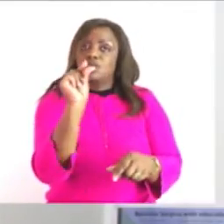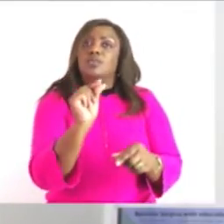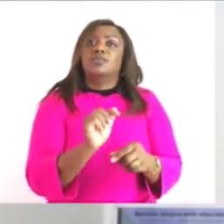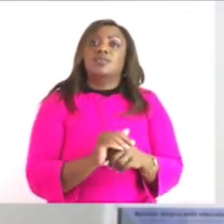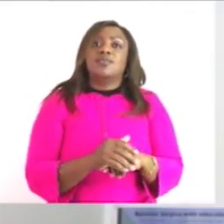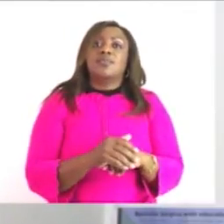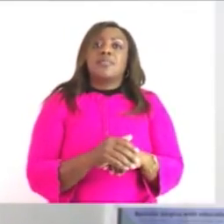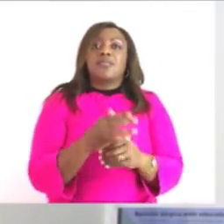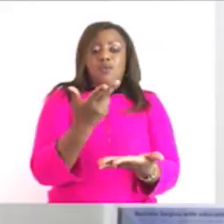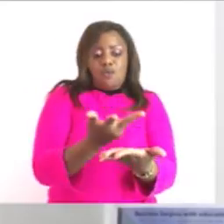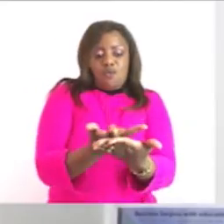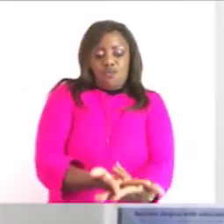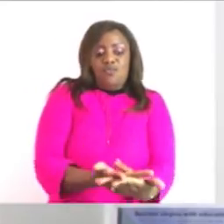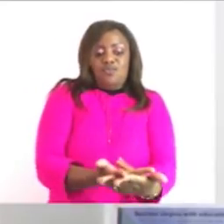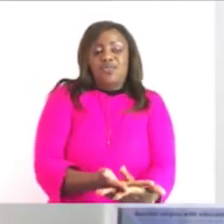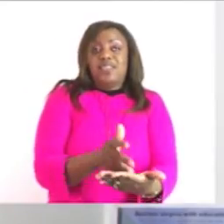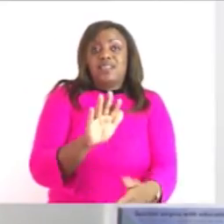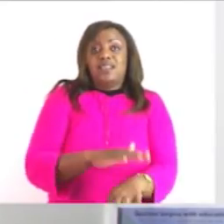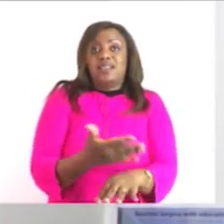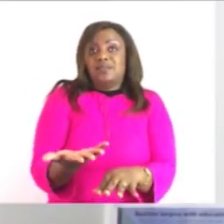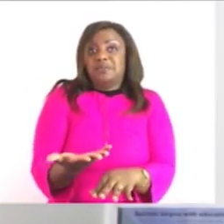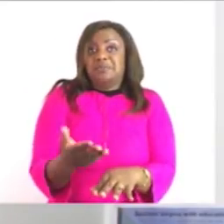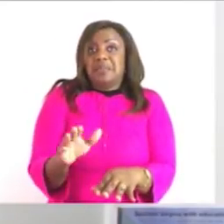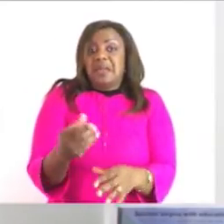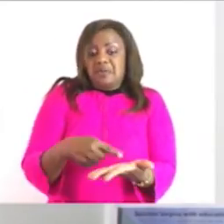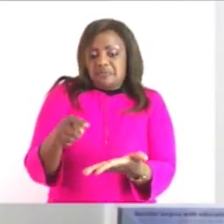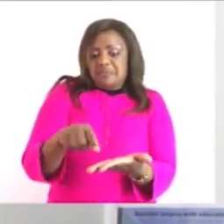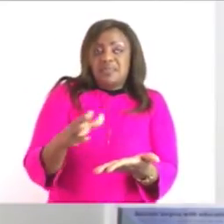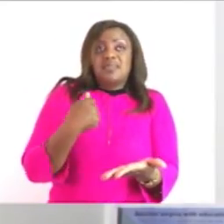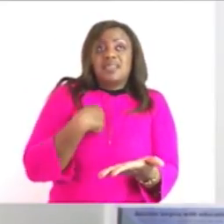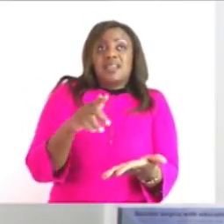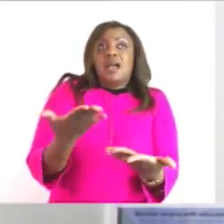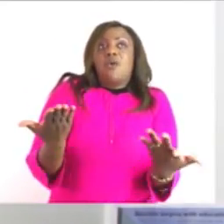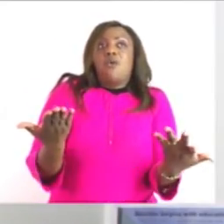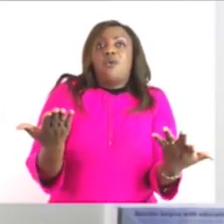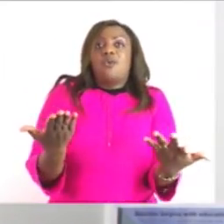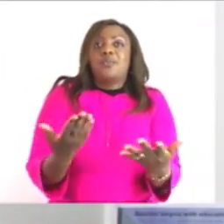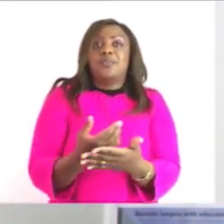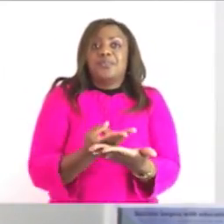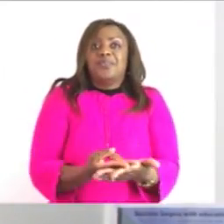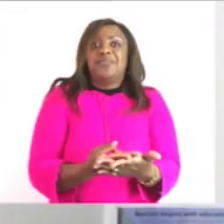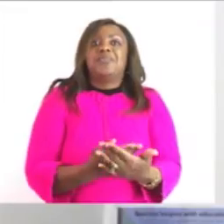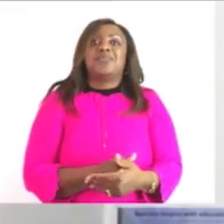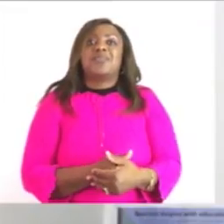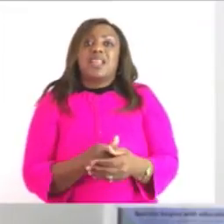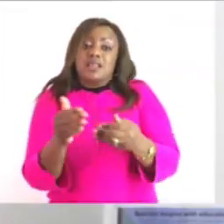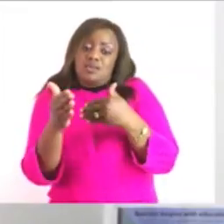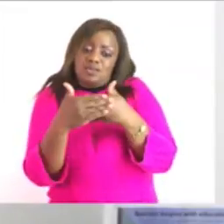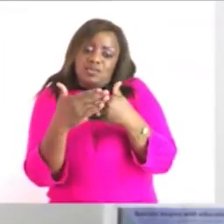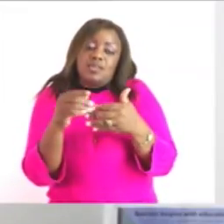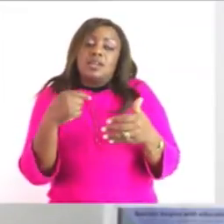scale 550 and 500 500 they are a little bit near each other